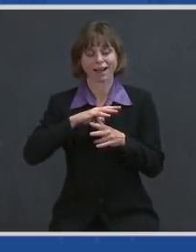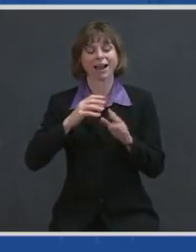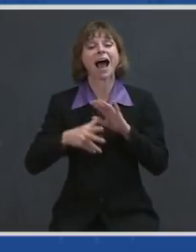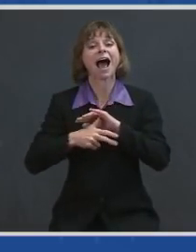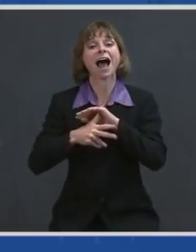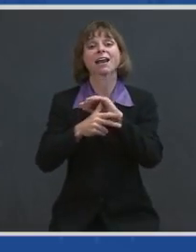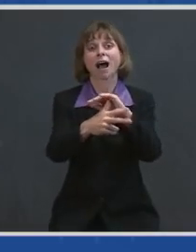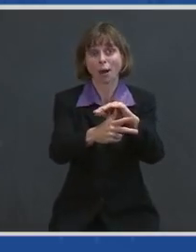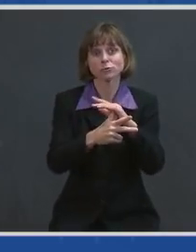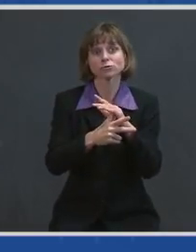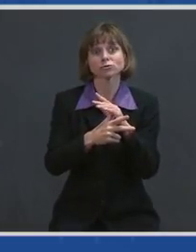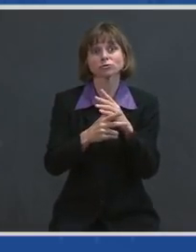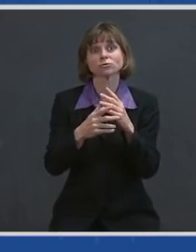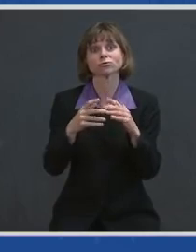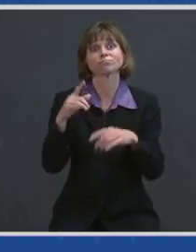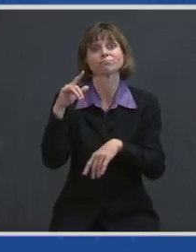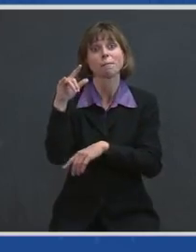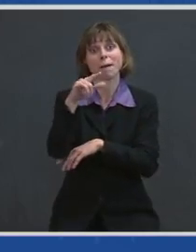over Iraq.